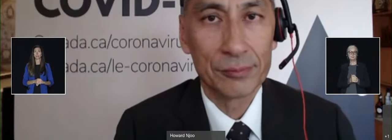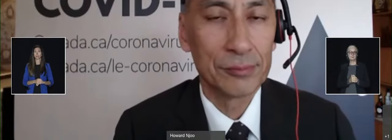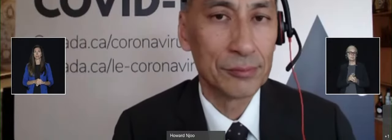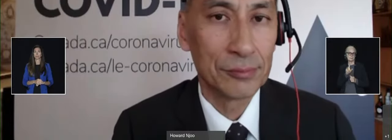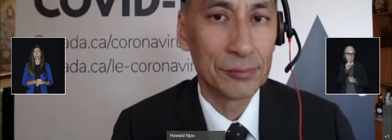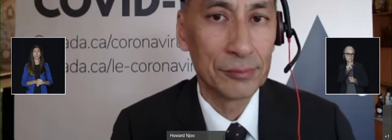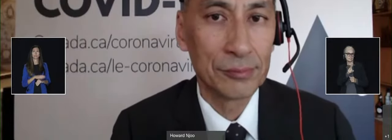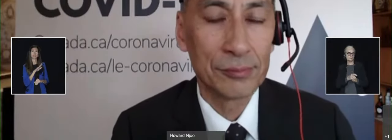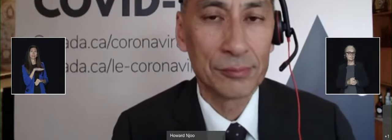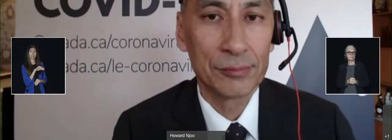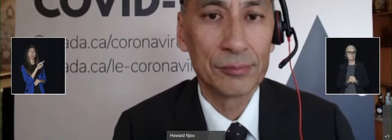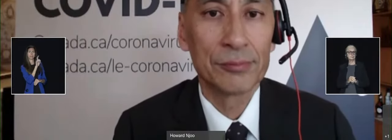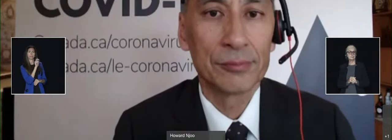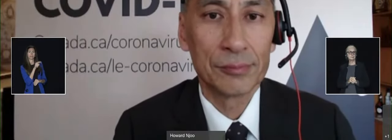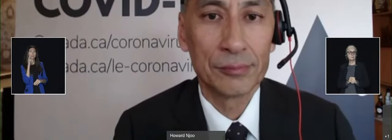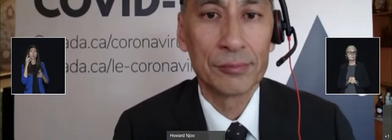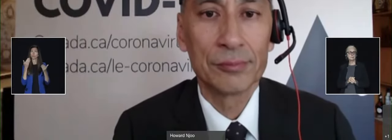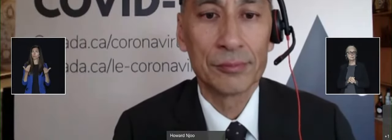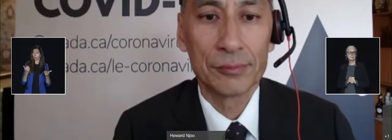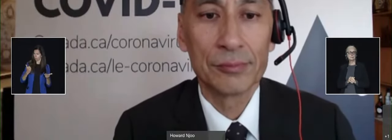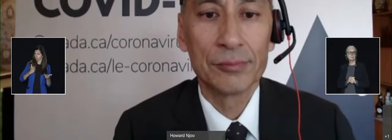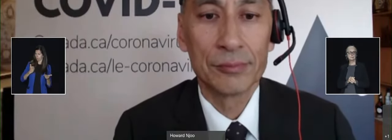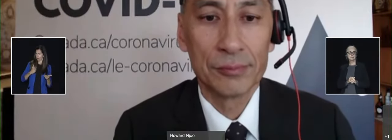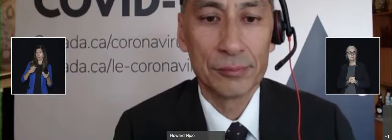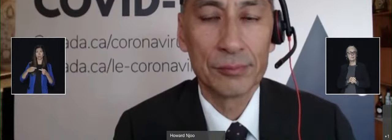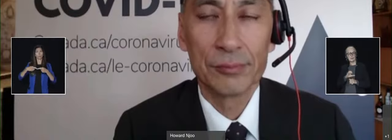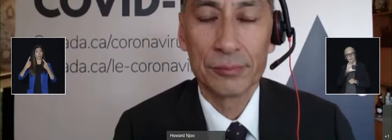Canada is opening its borders to fully vaccinated